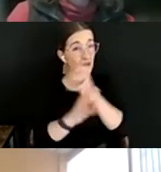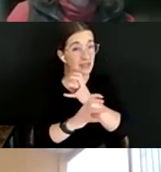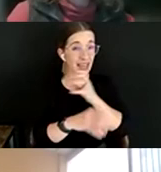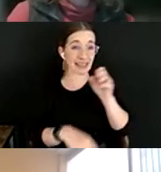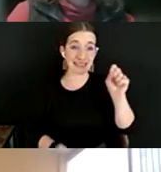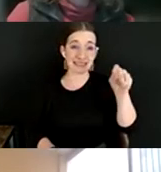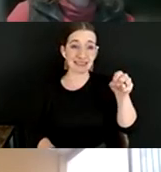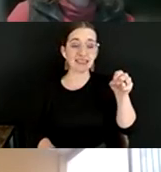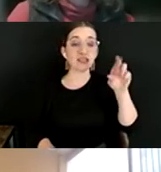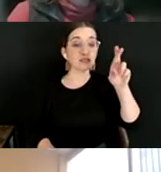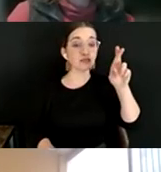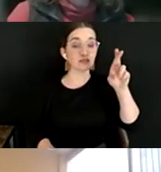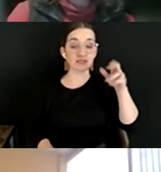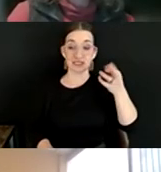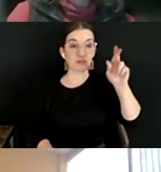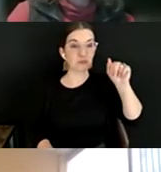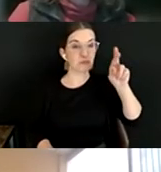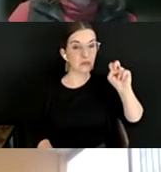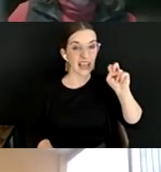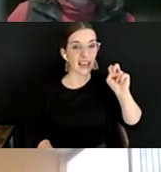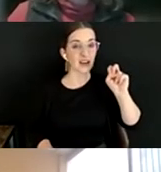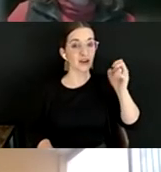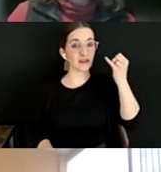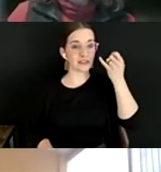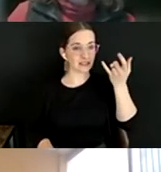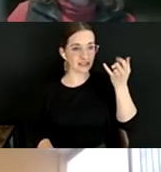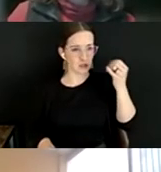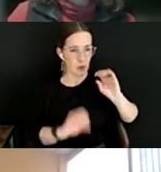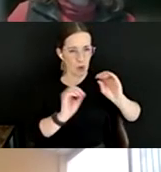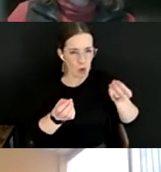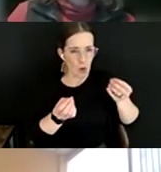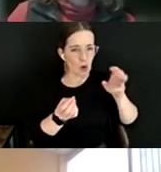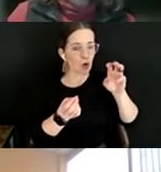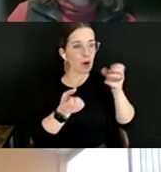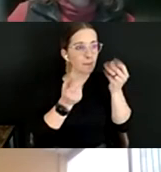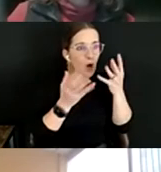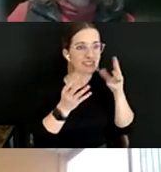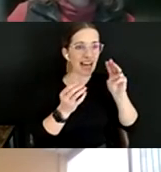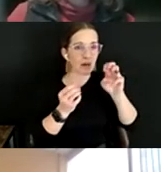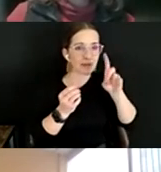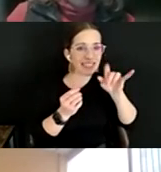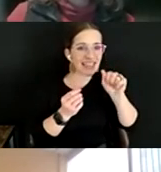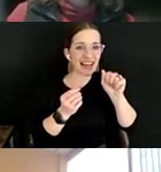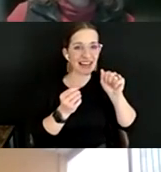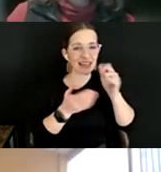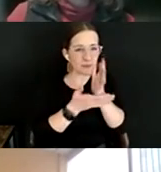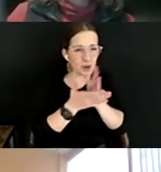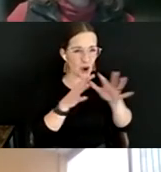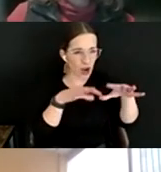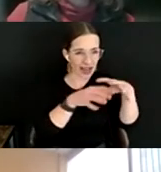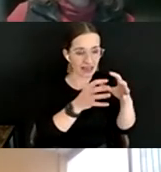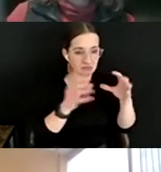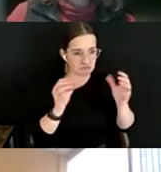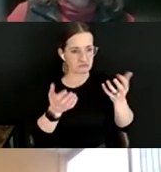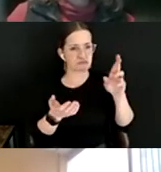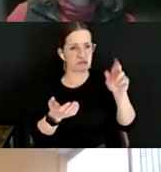rare show now that doesn't have some sort of multimedia component. And so the technical skills that we